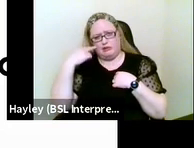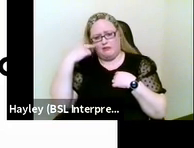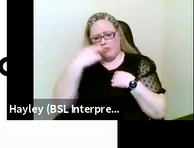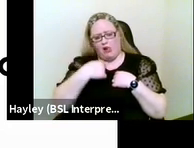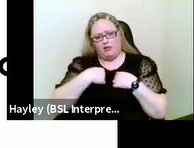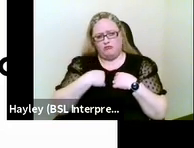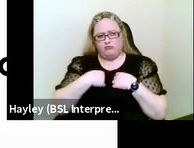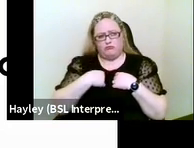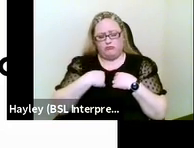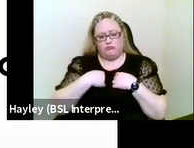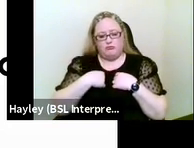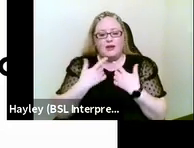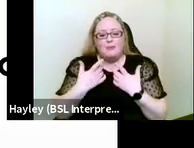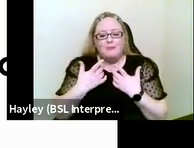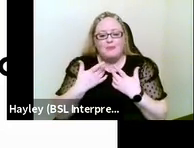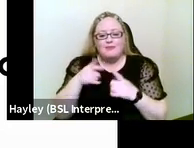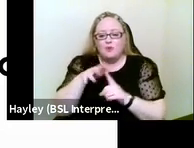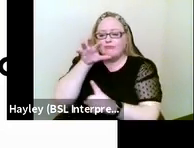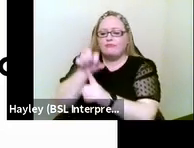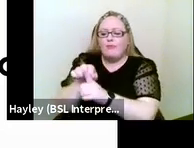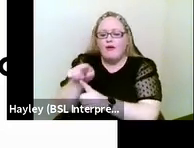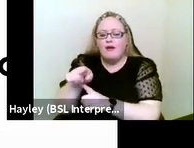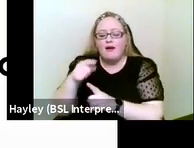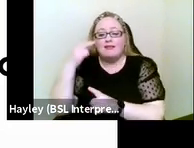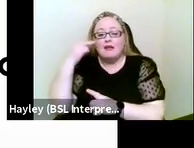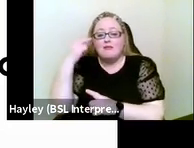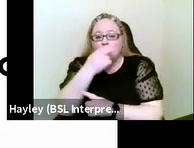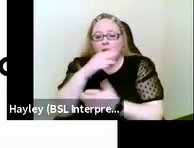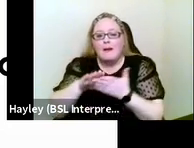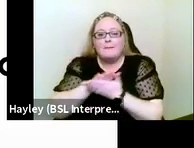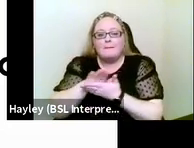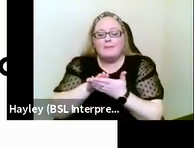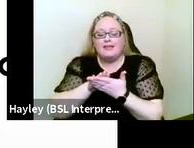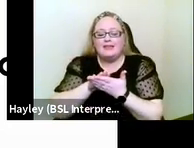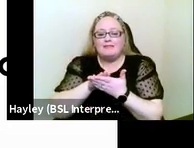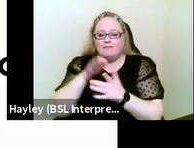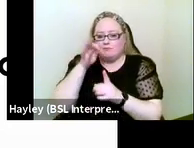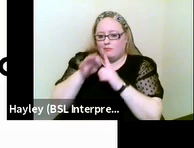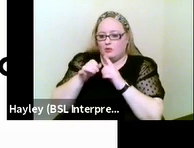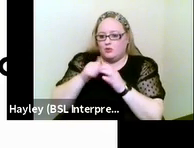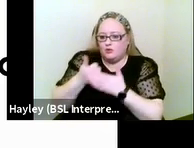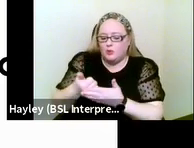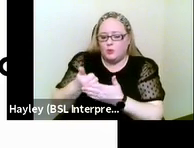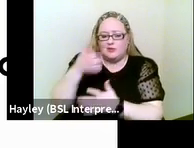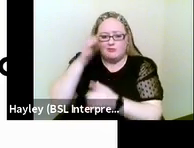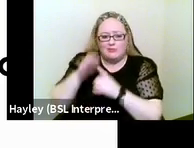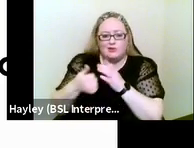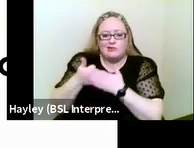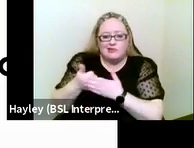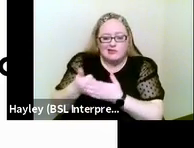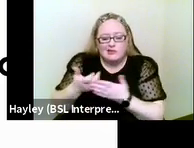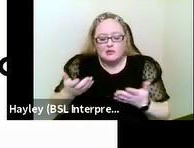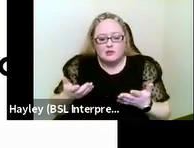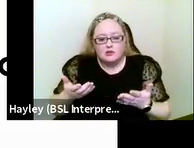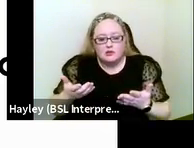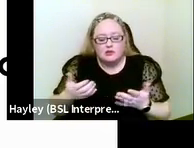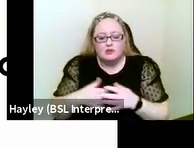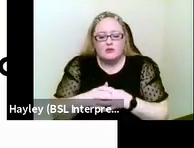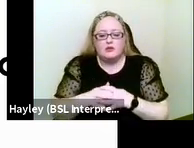specialist assessment and specialist support. Now, the care and support statutory guidance outlines